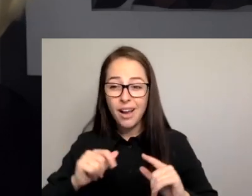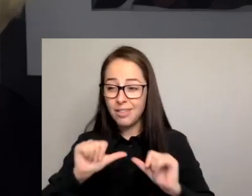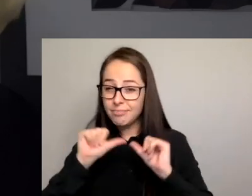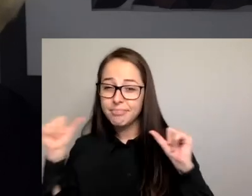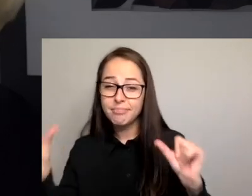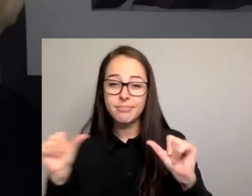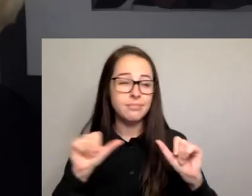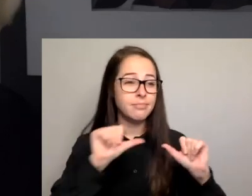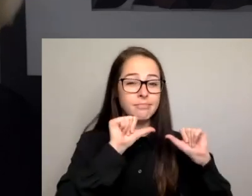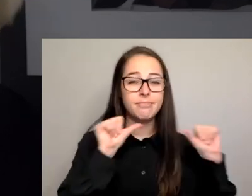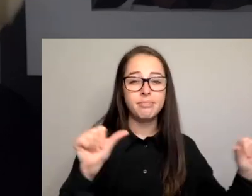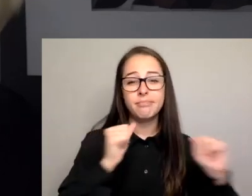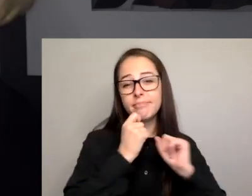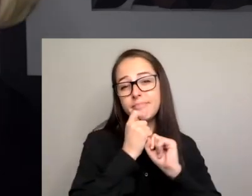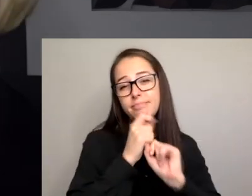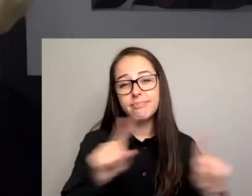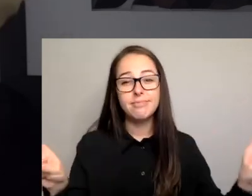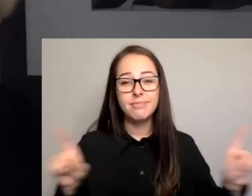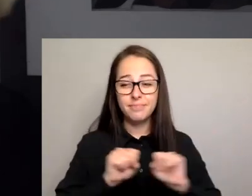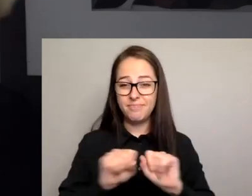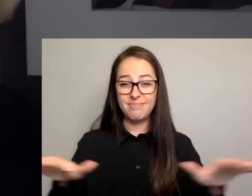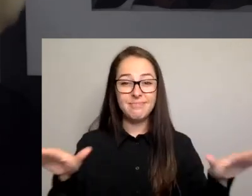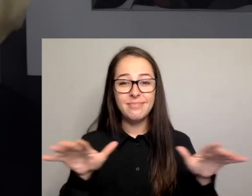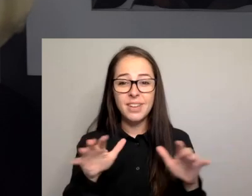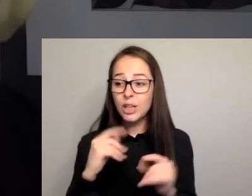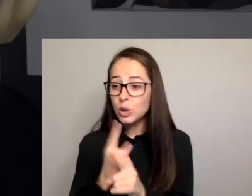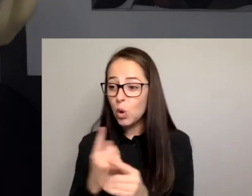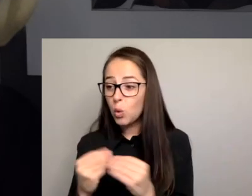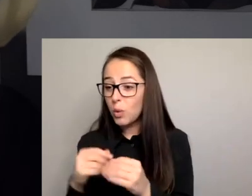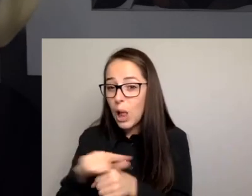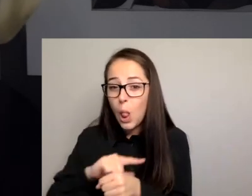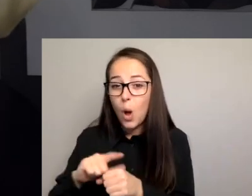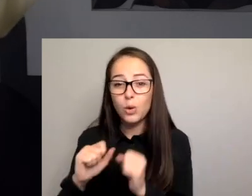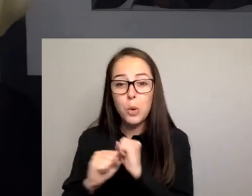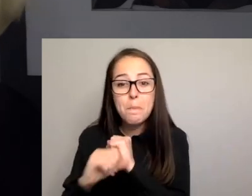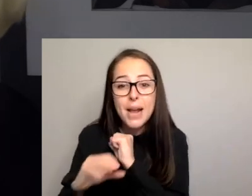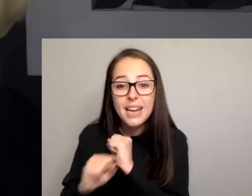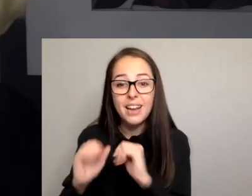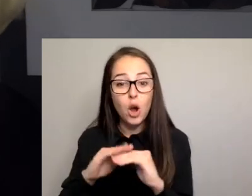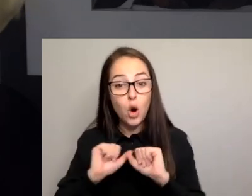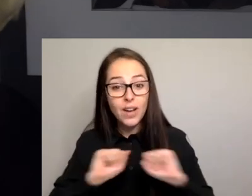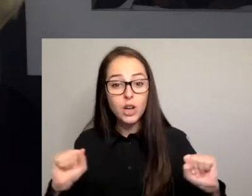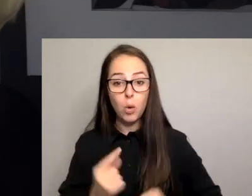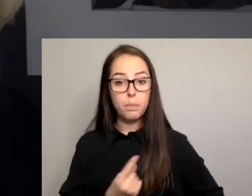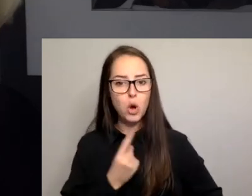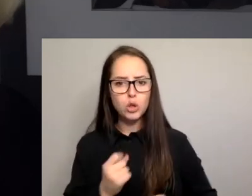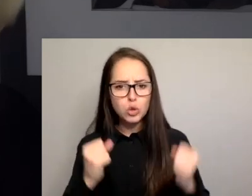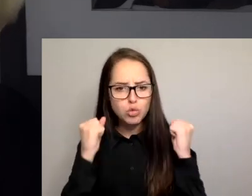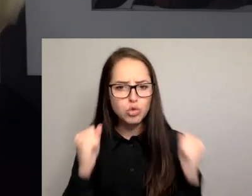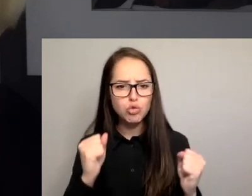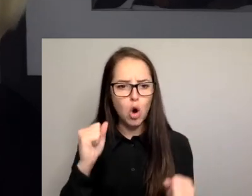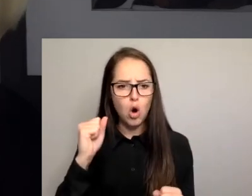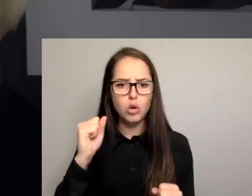issue in your communities. Talk to local media about your personal strong views about the need to address